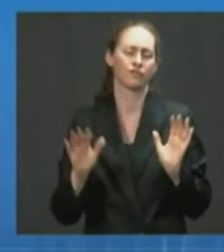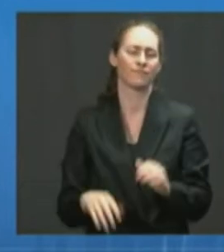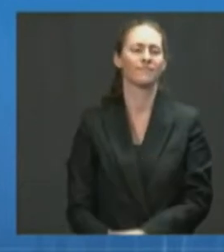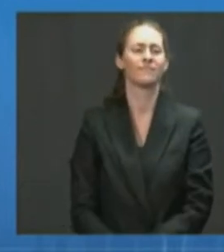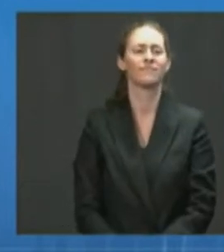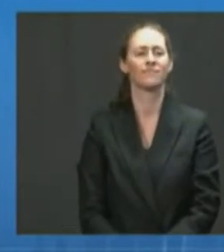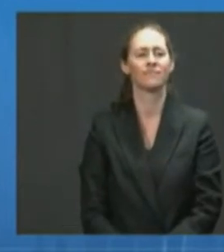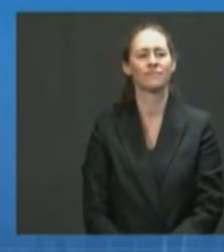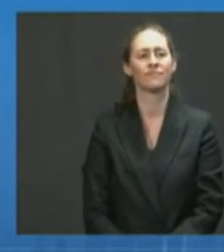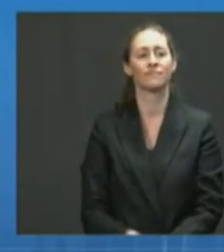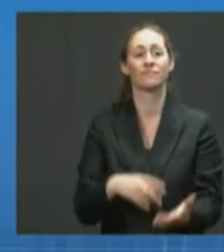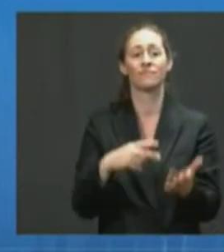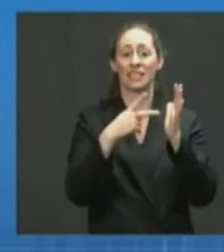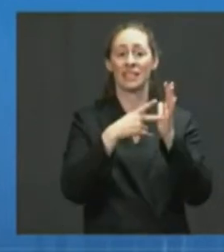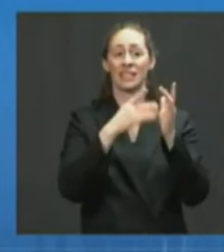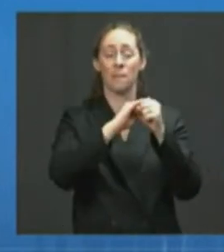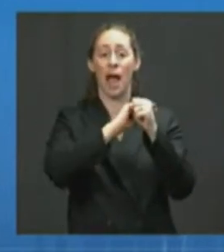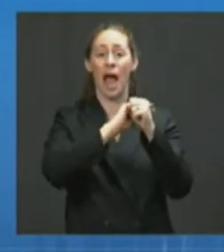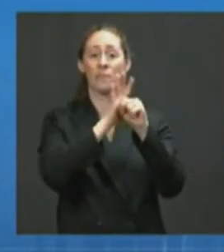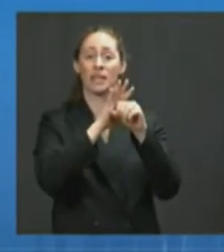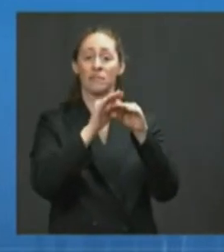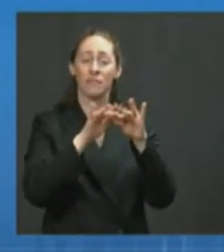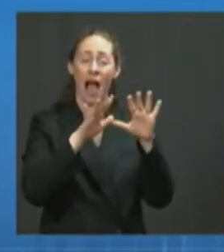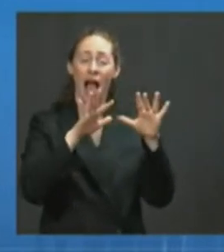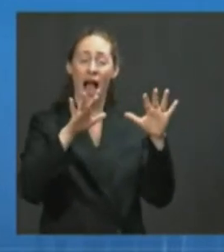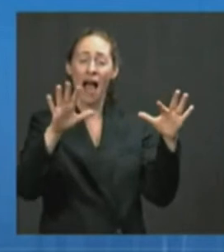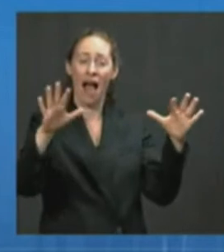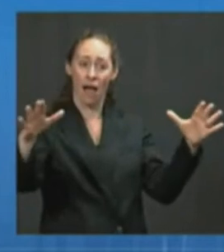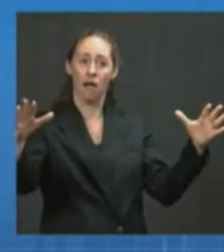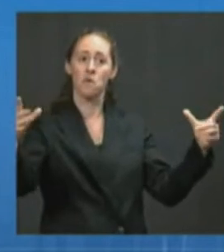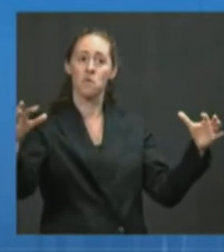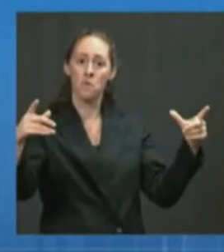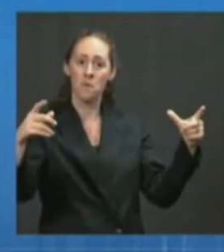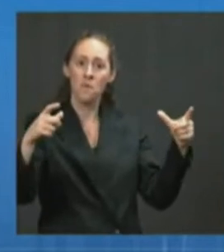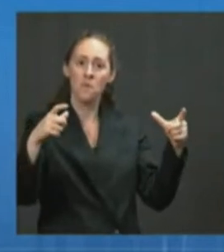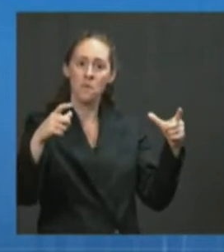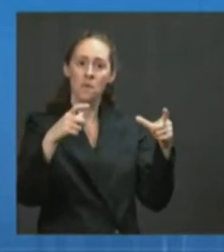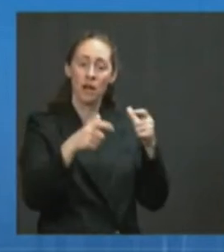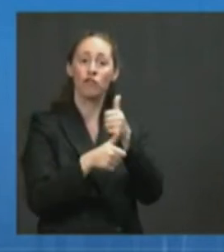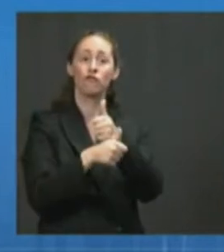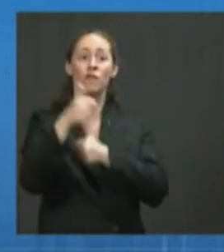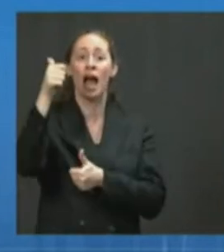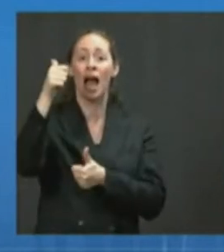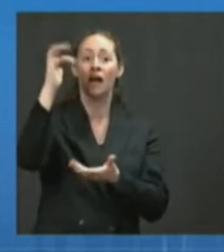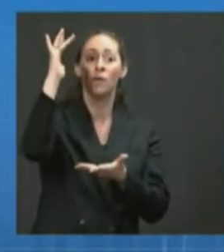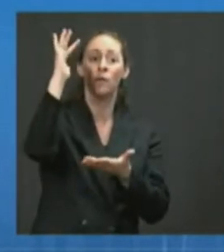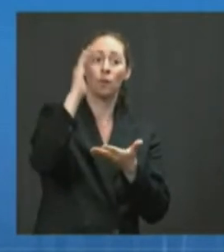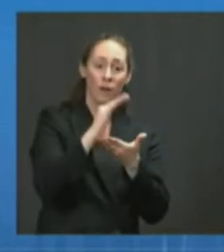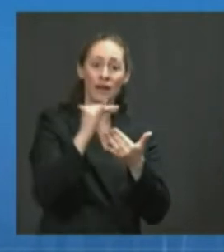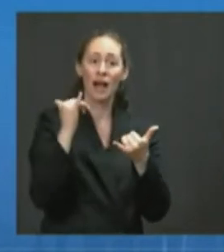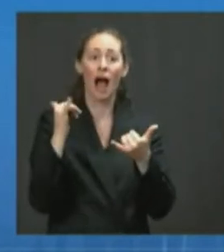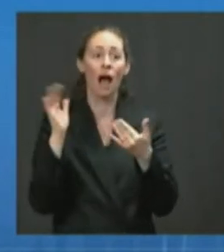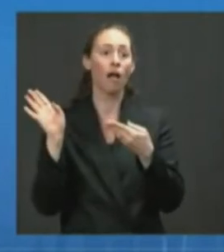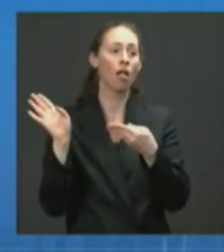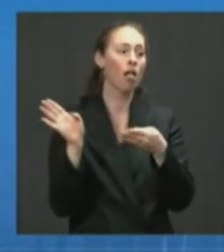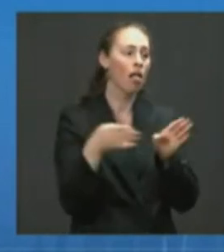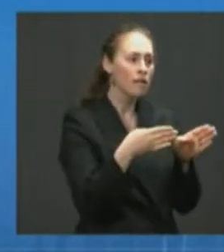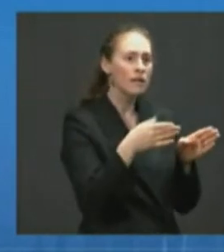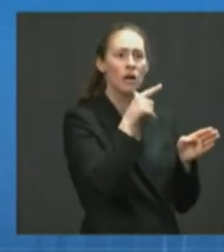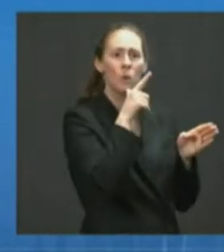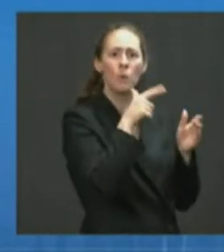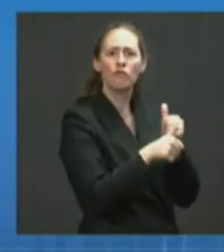this pandemic. The threat is now predominantly only to the unvaccinated. The data is clear.